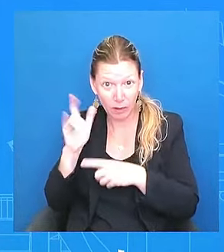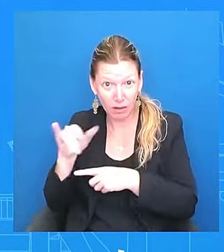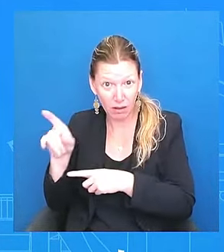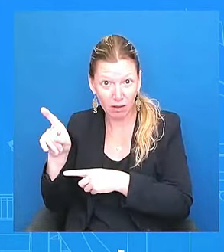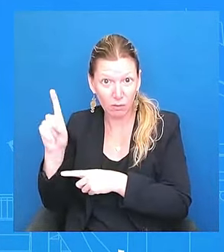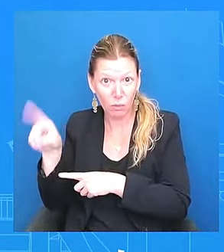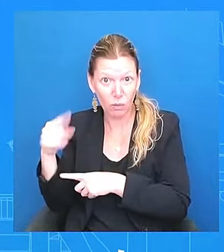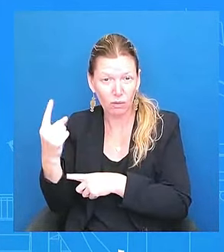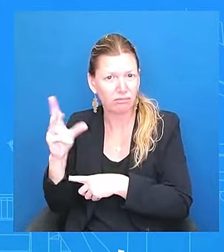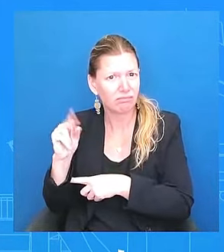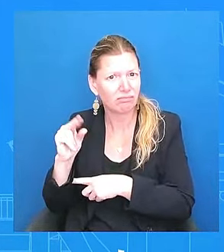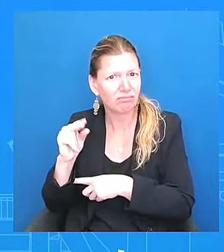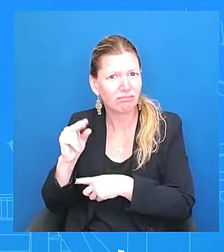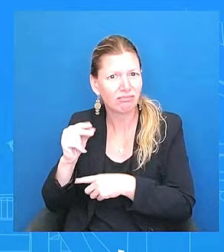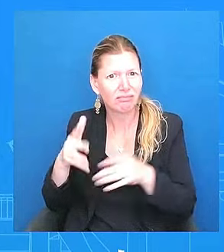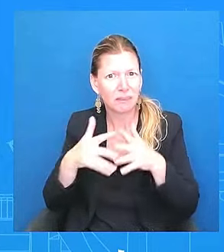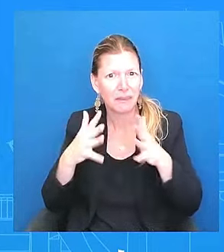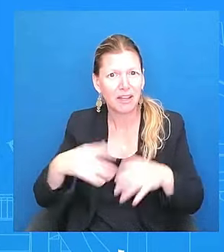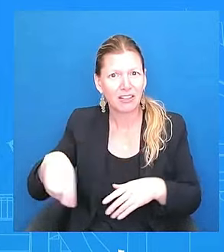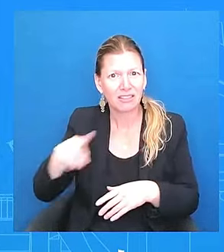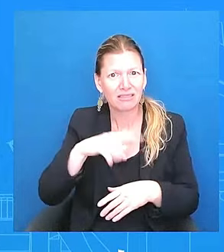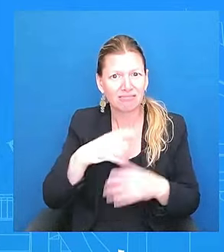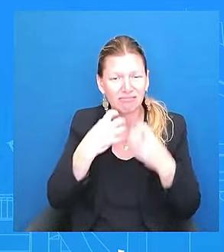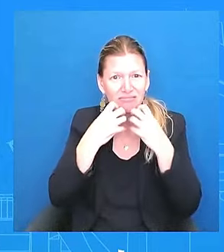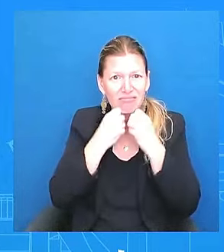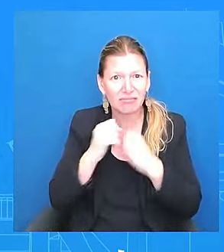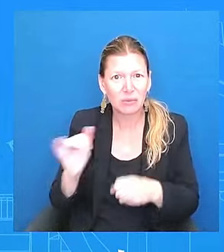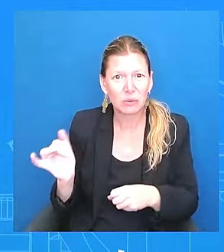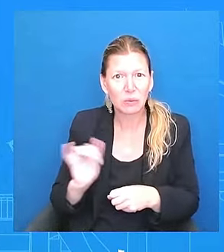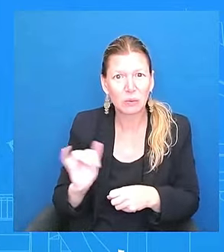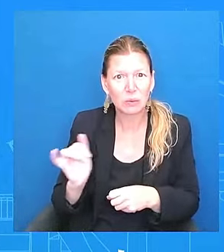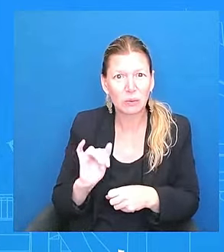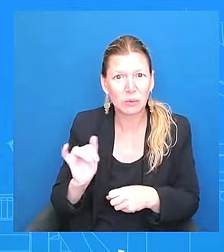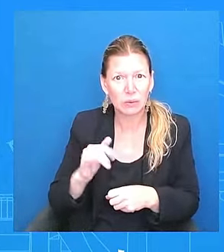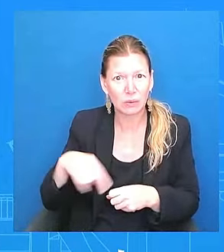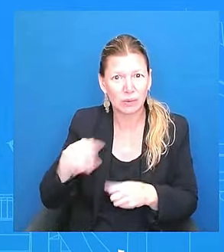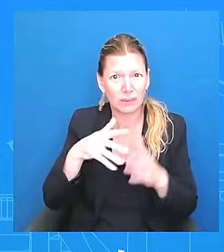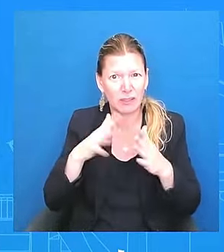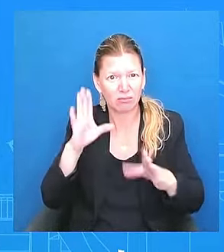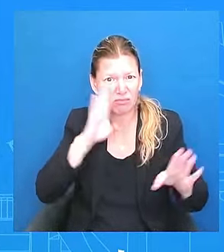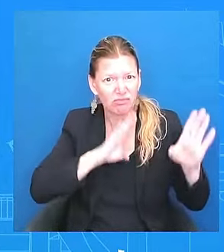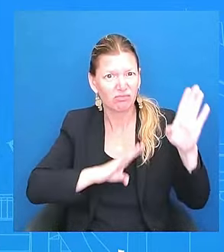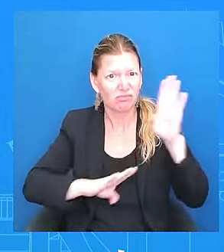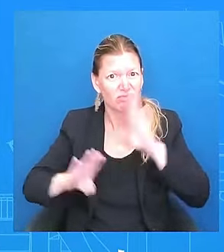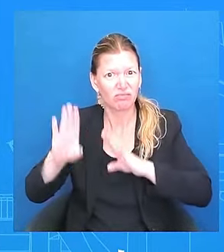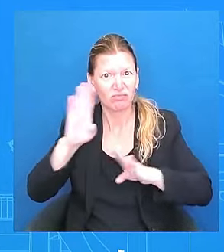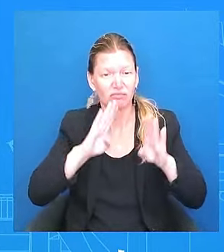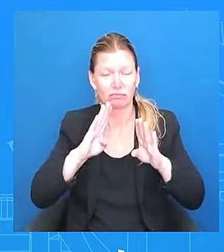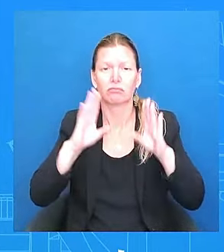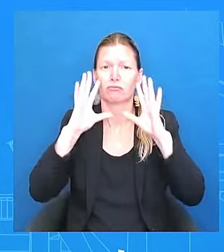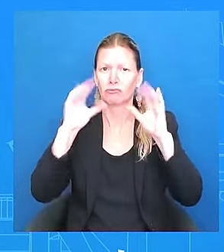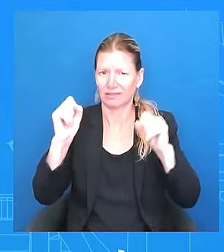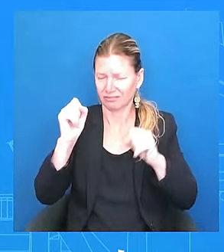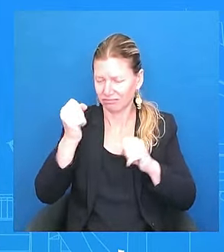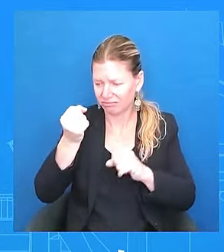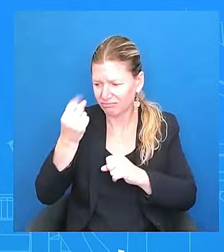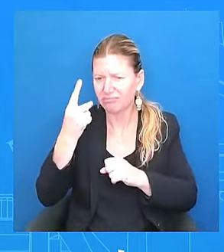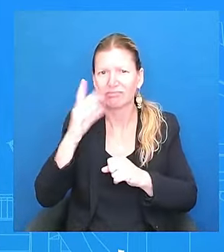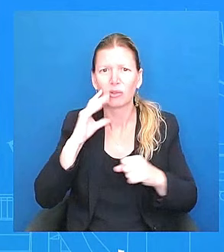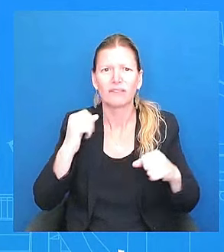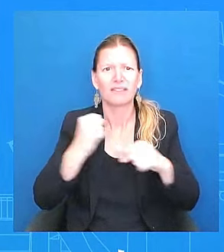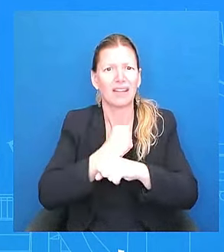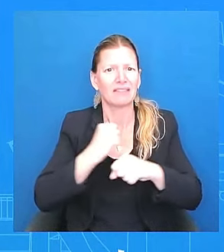president's going to continue to fight for. Going to be careful. I can't, you know, get into hypotheticals, what will happen. There's obviously an election going on.